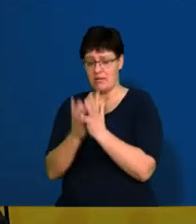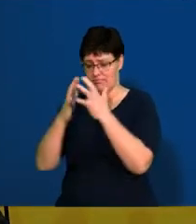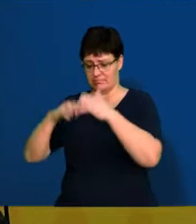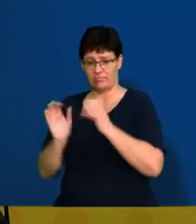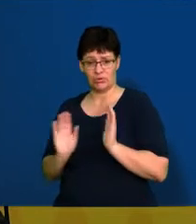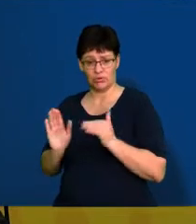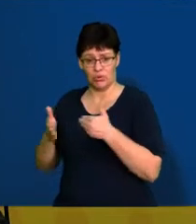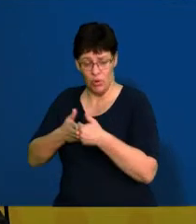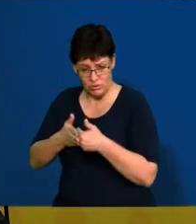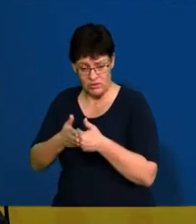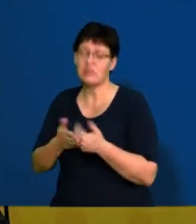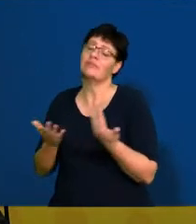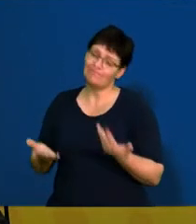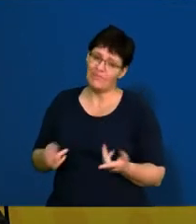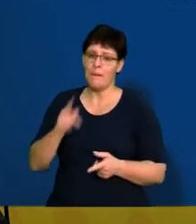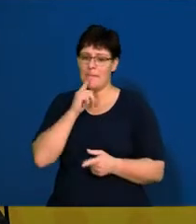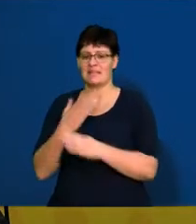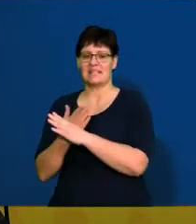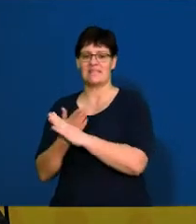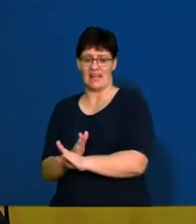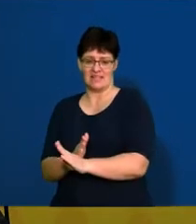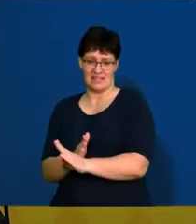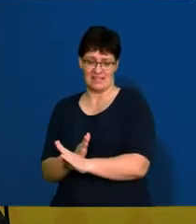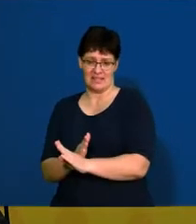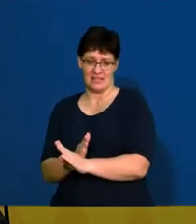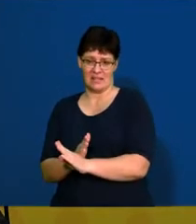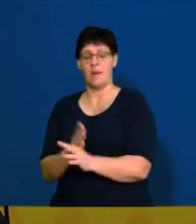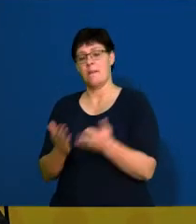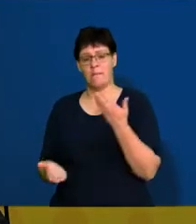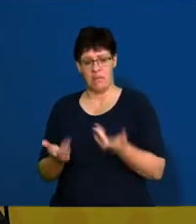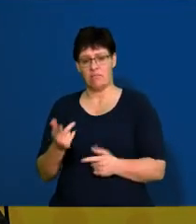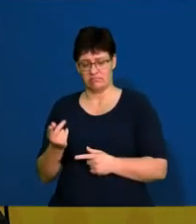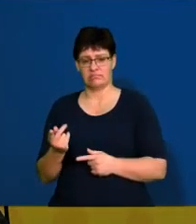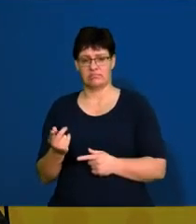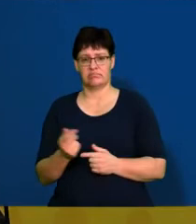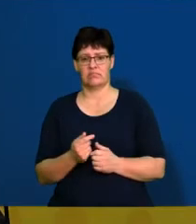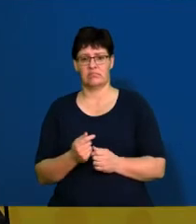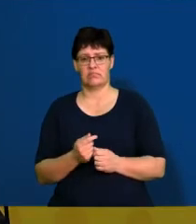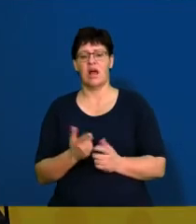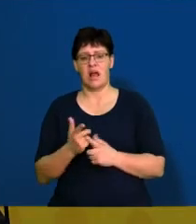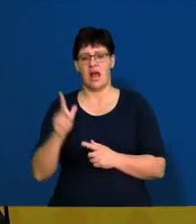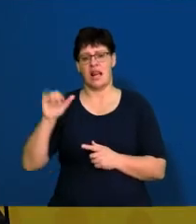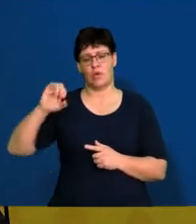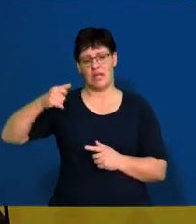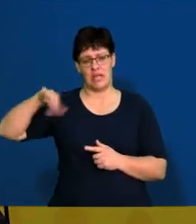down, you'll go for the defensive approach. And in terms of that, you'll go for liquidation.